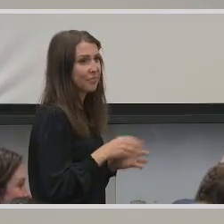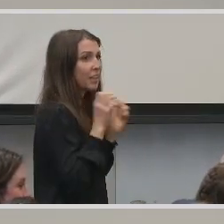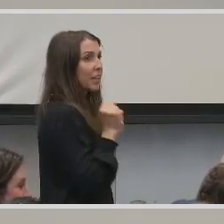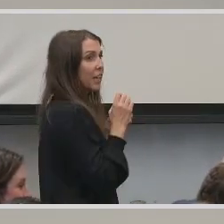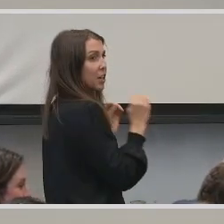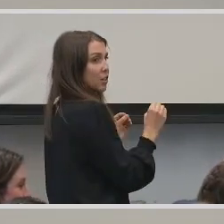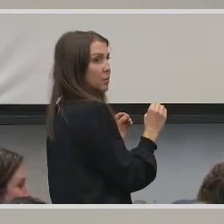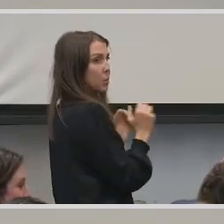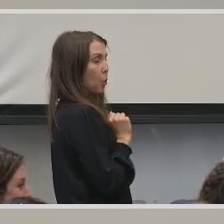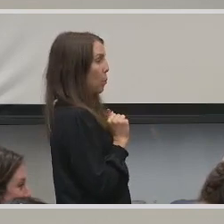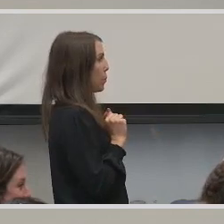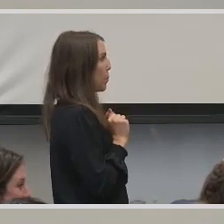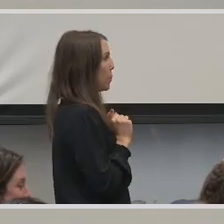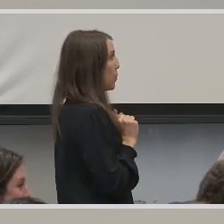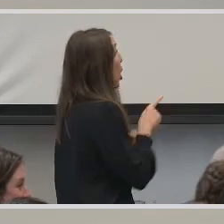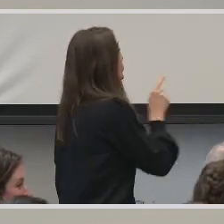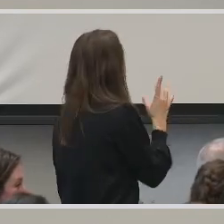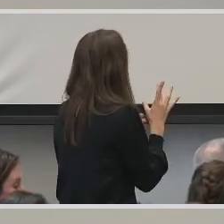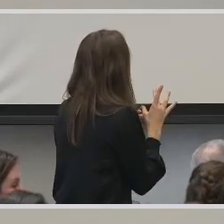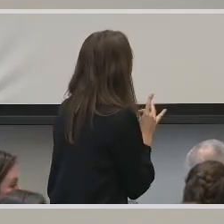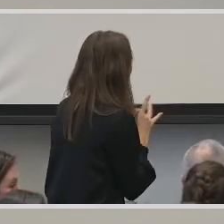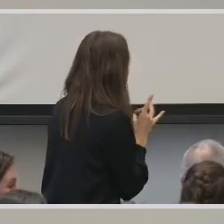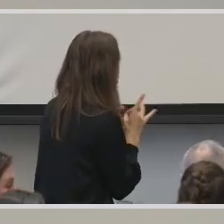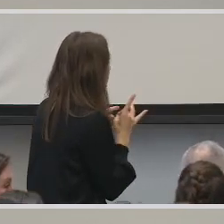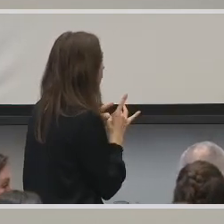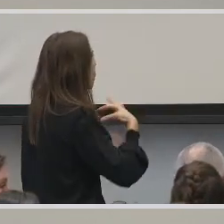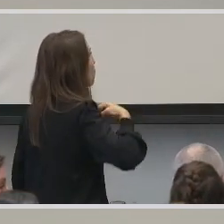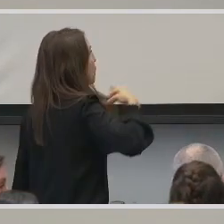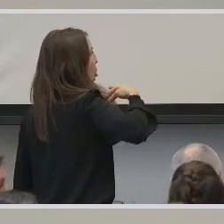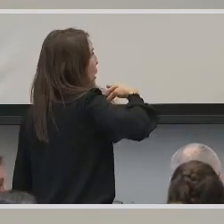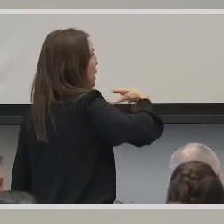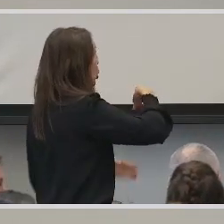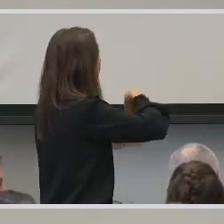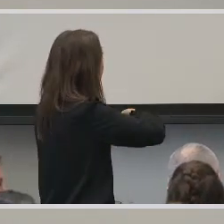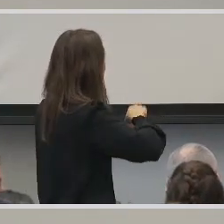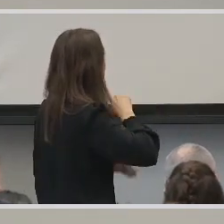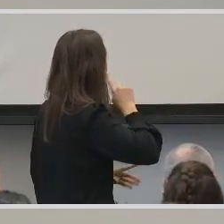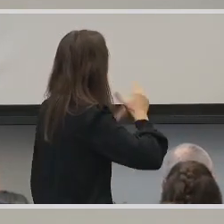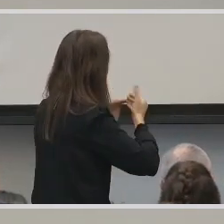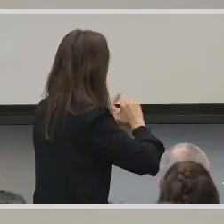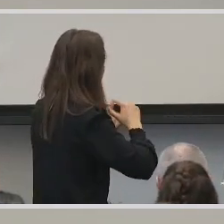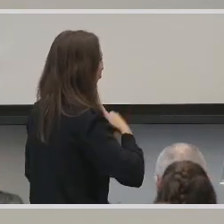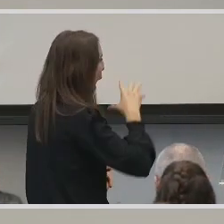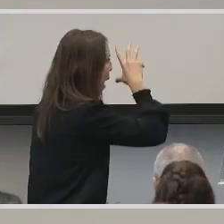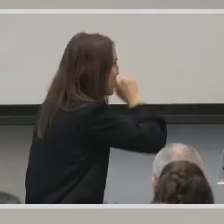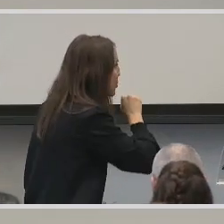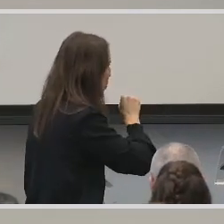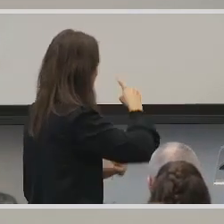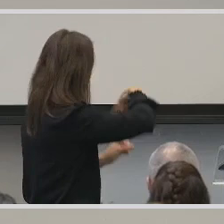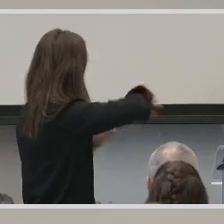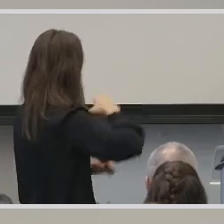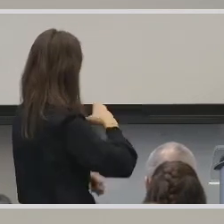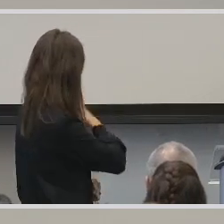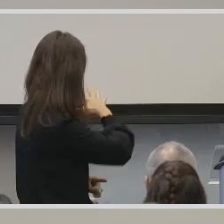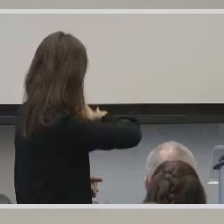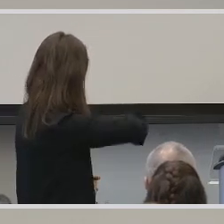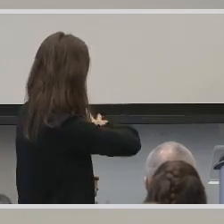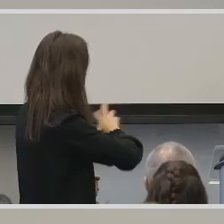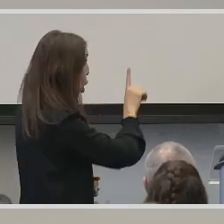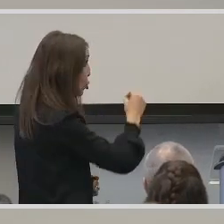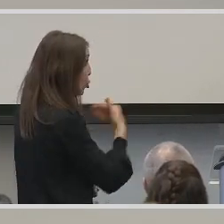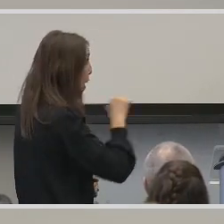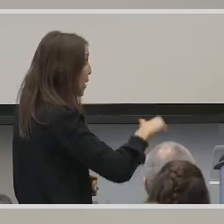So you mentioned volunteering within the deaf community, and I'm assuming that would be around Cleveland. Do you have any